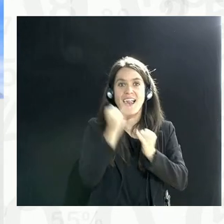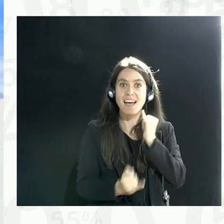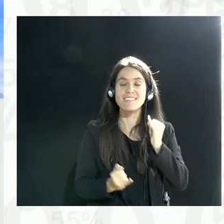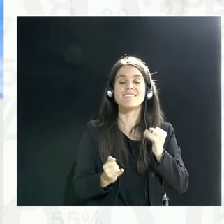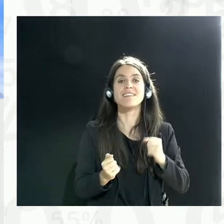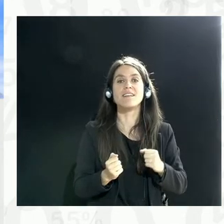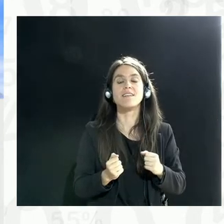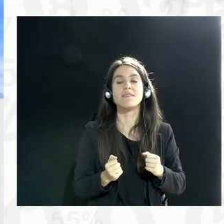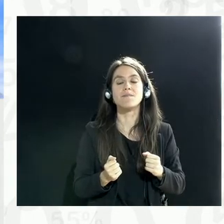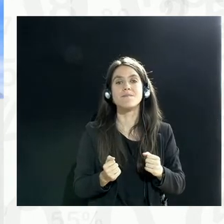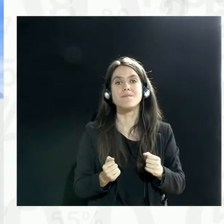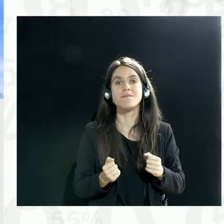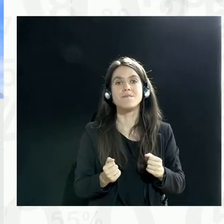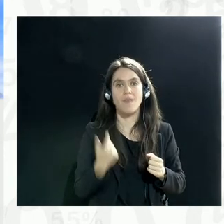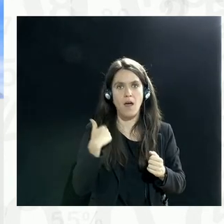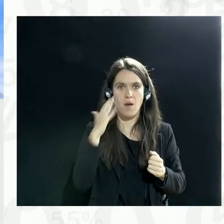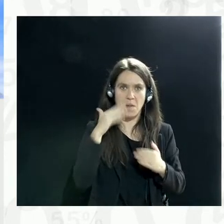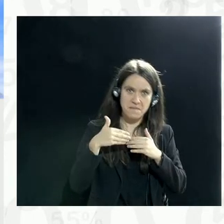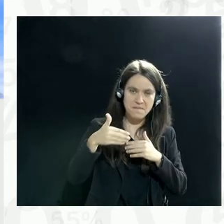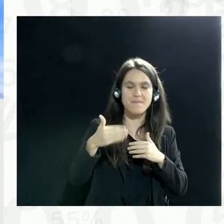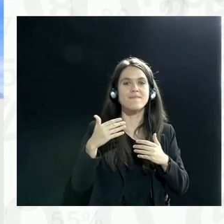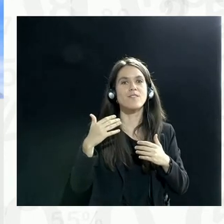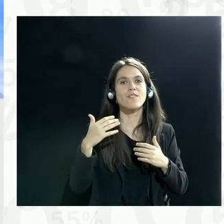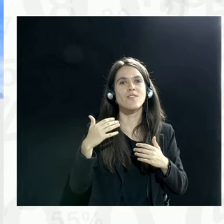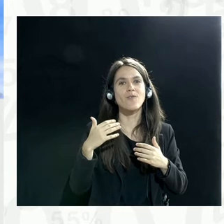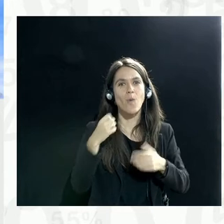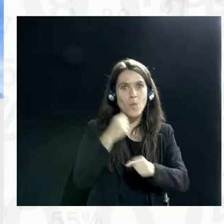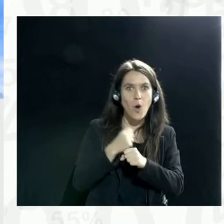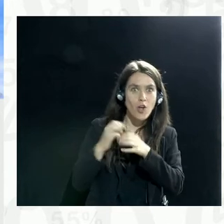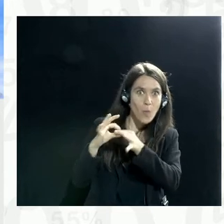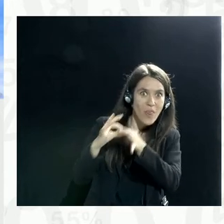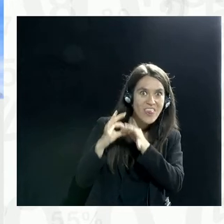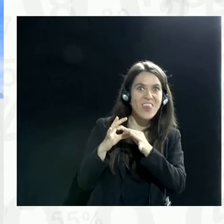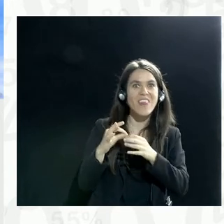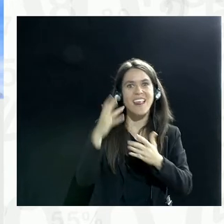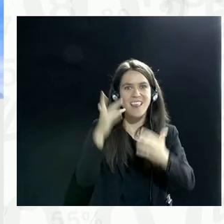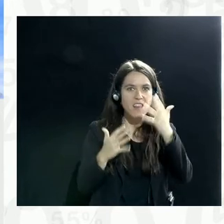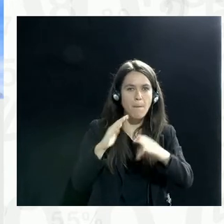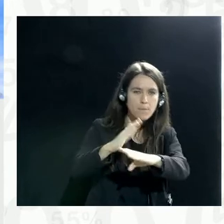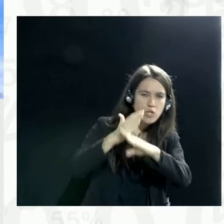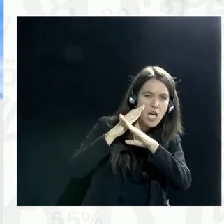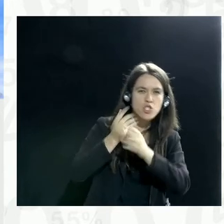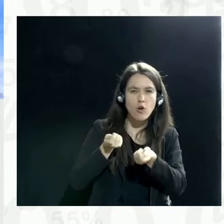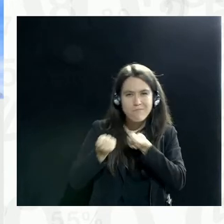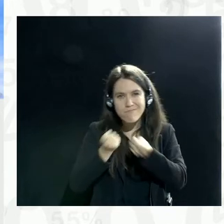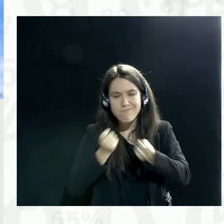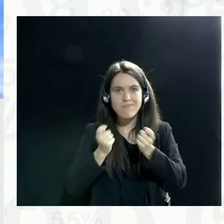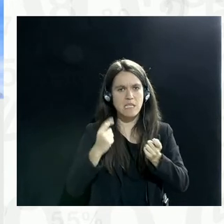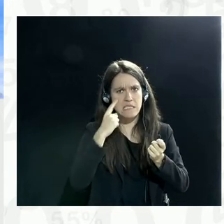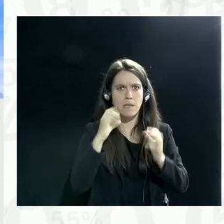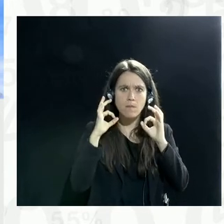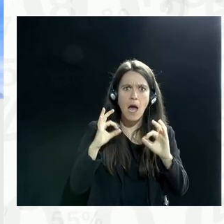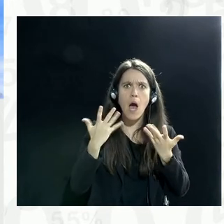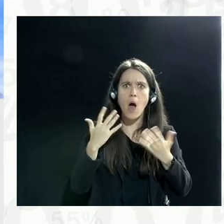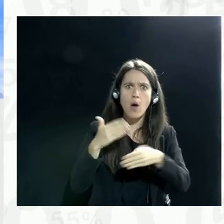working with data protection authorities to Drujisha Madhub, one of the most talented and high-profile data protection